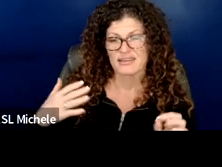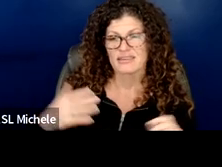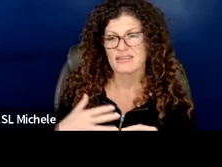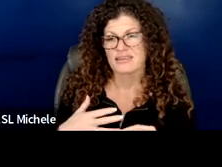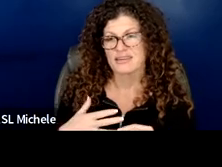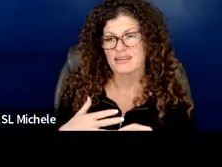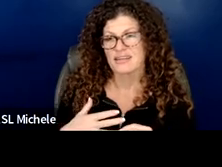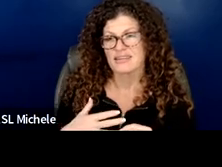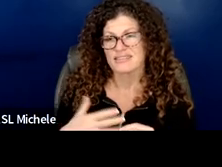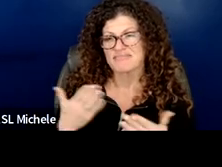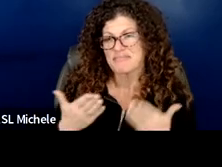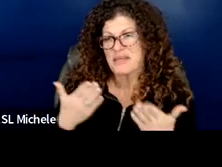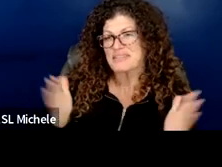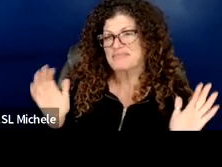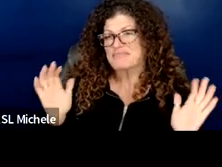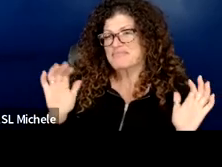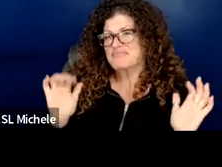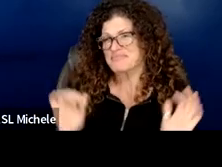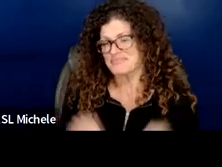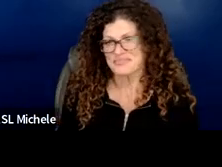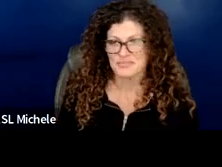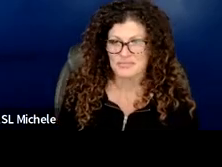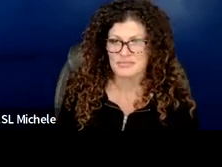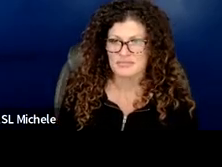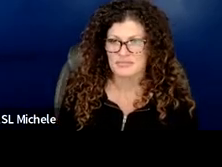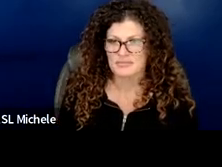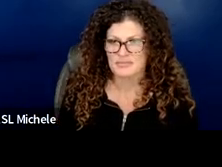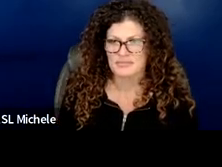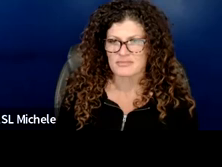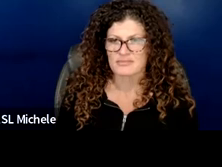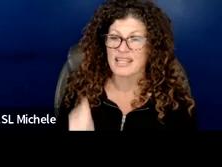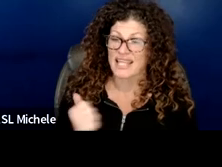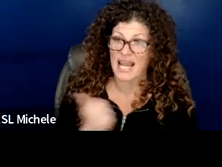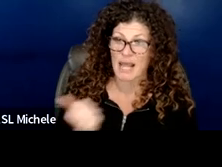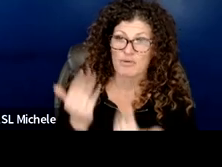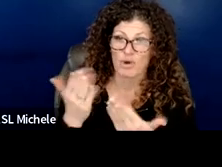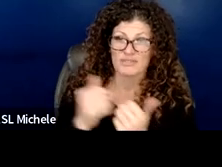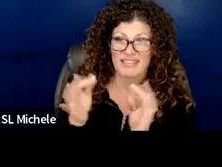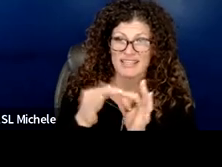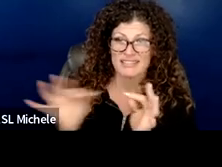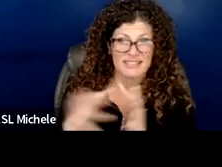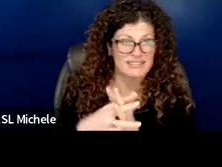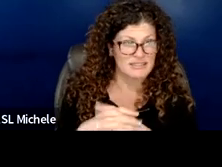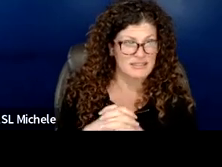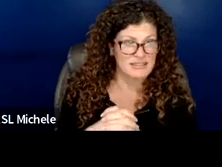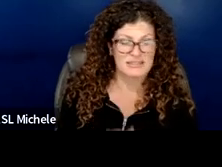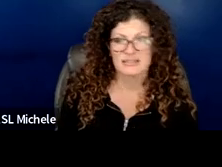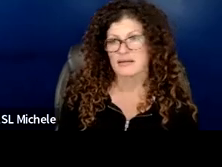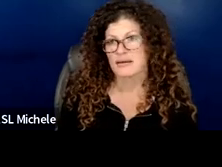you know so dr eddinger may i propose in that sentence it it's um